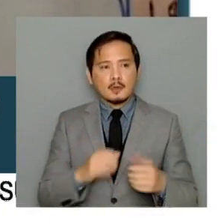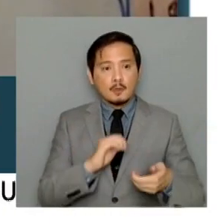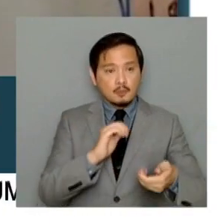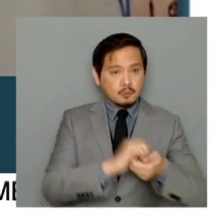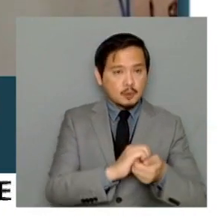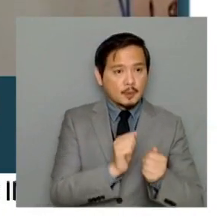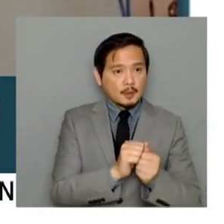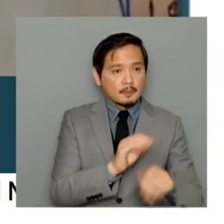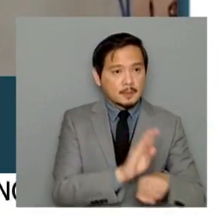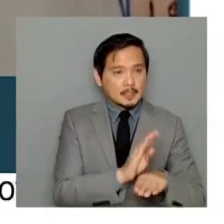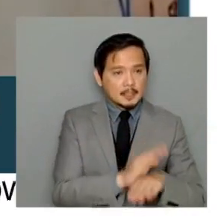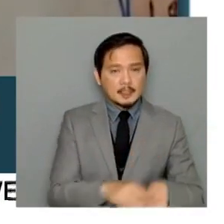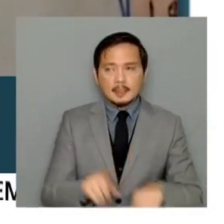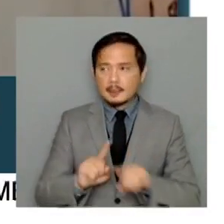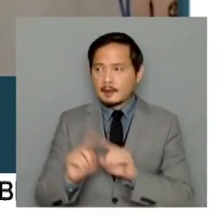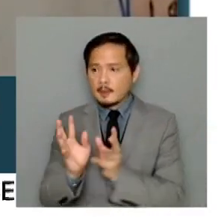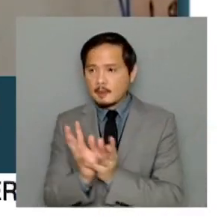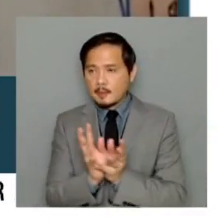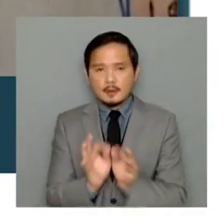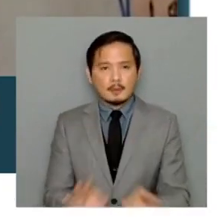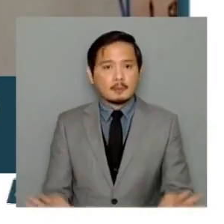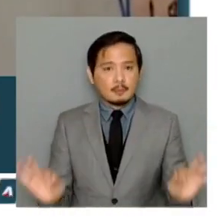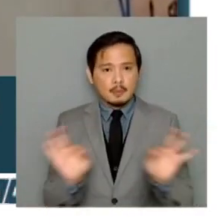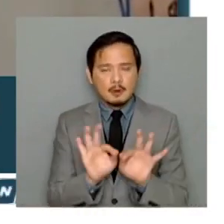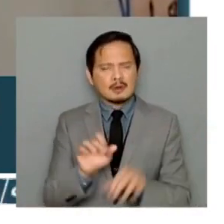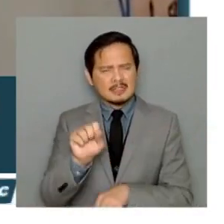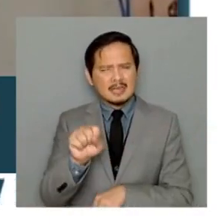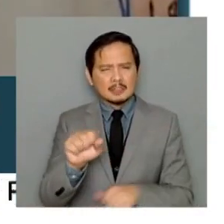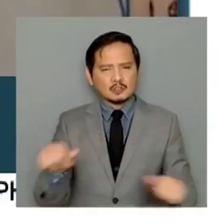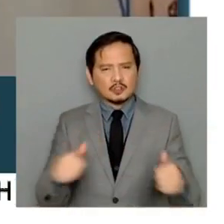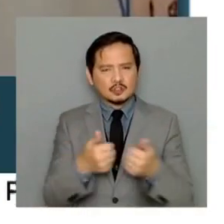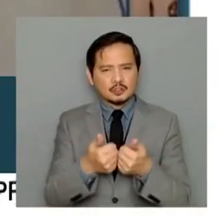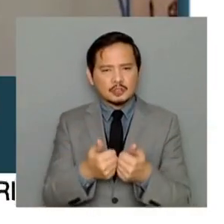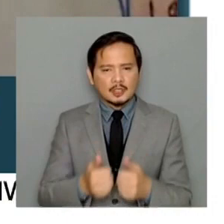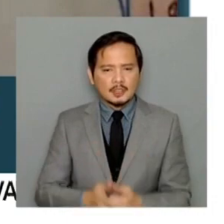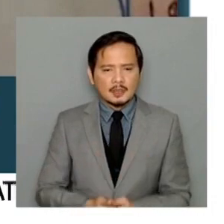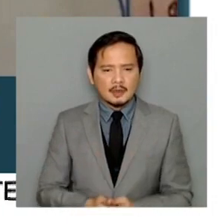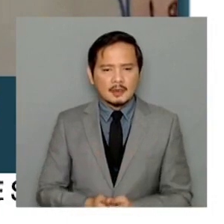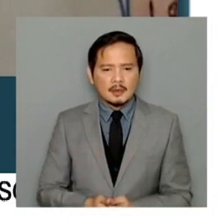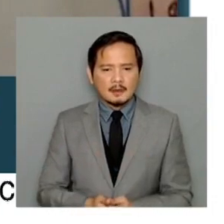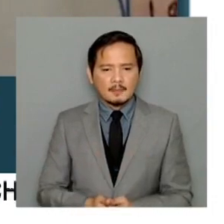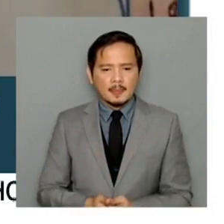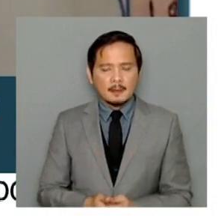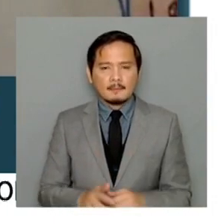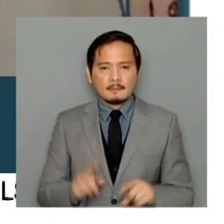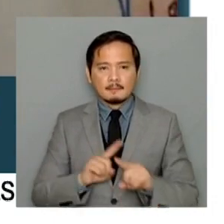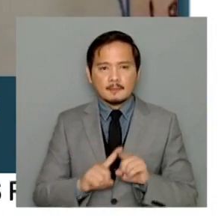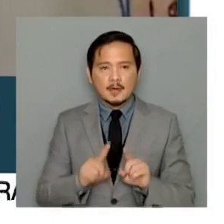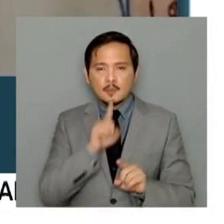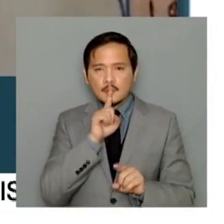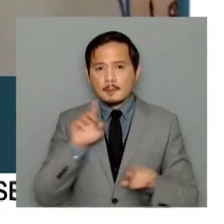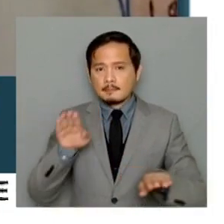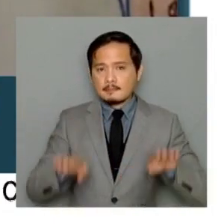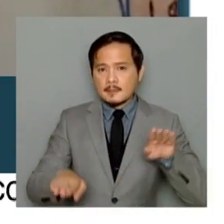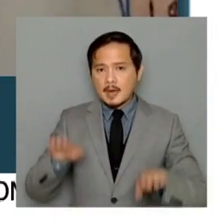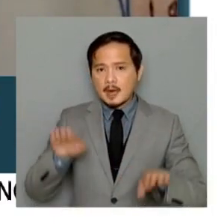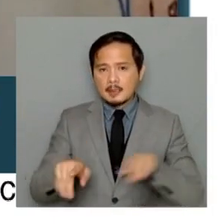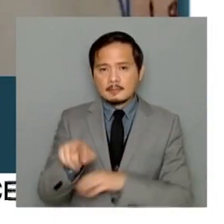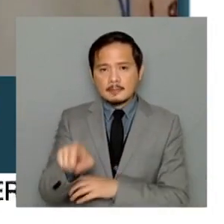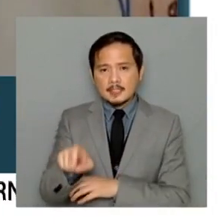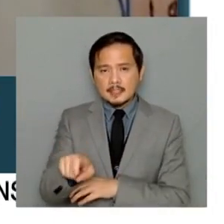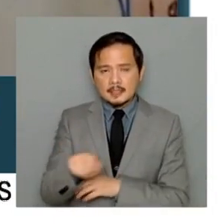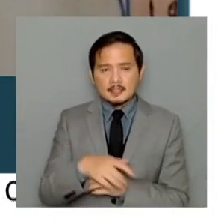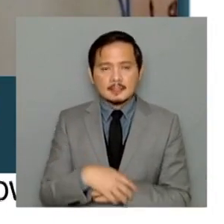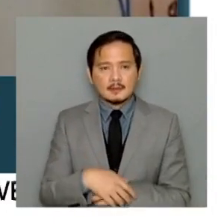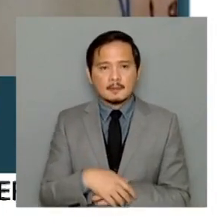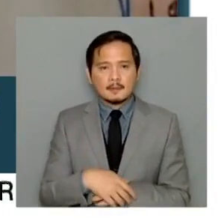frontline communities will always be a challenge. So it's going to be a tightrope that Secretary